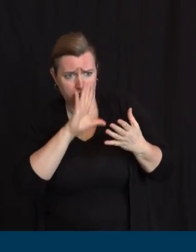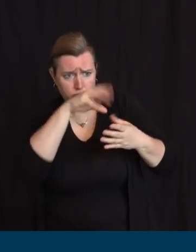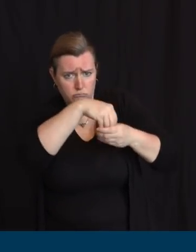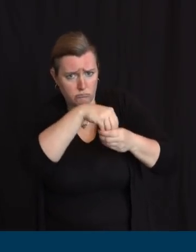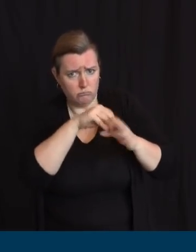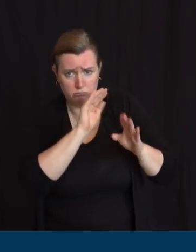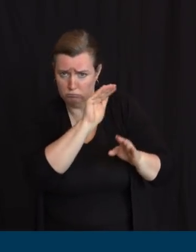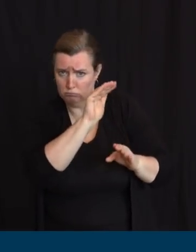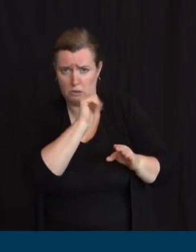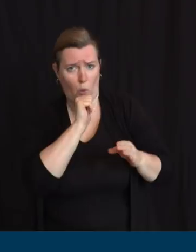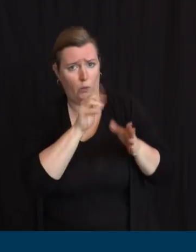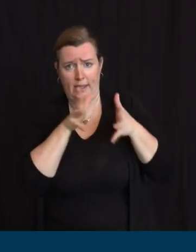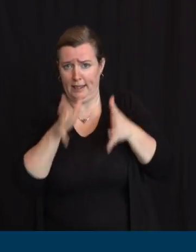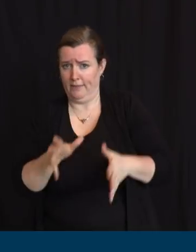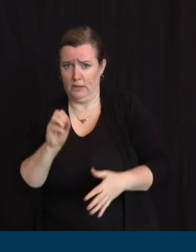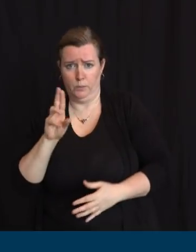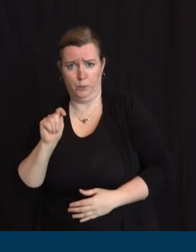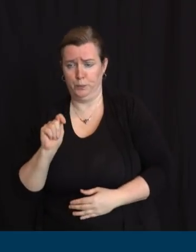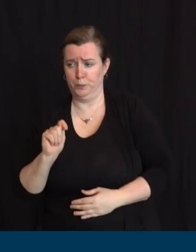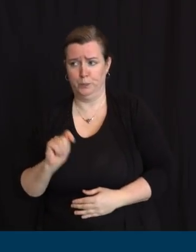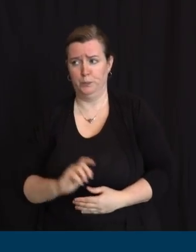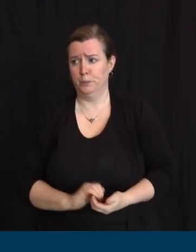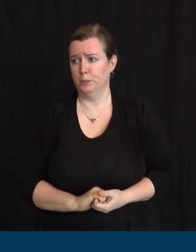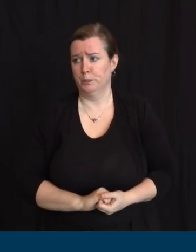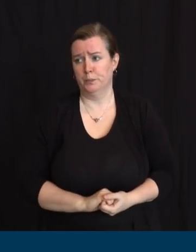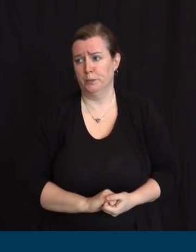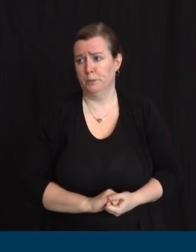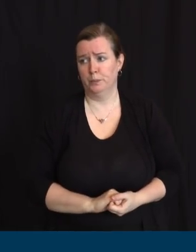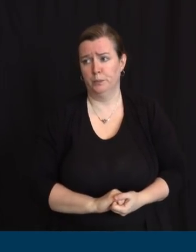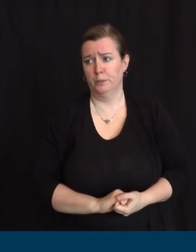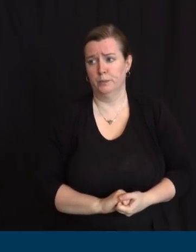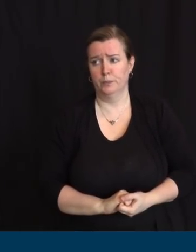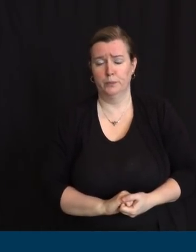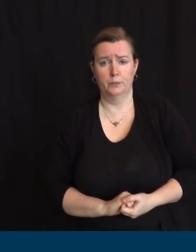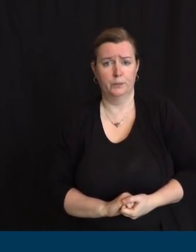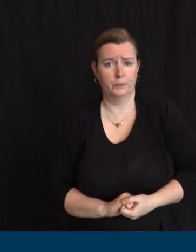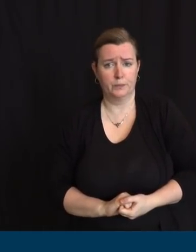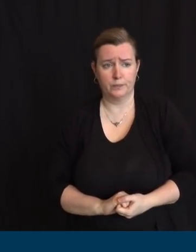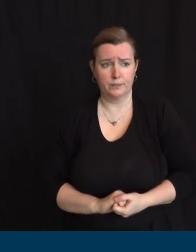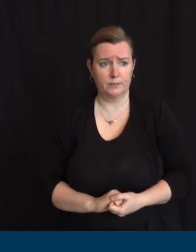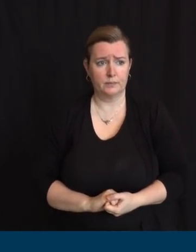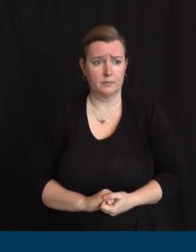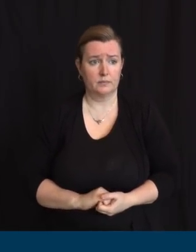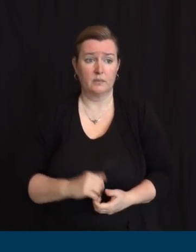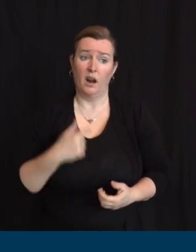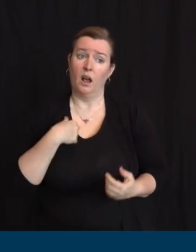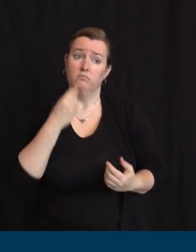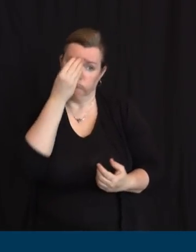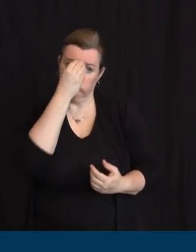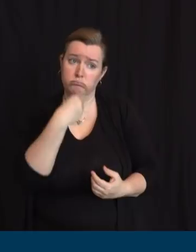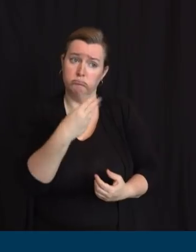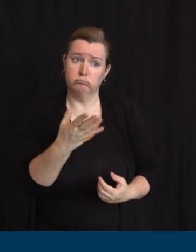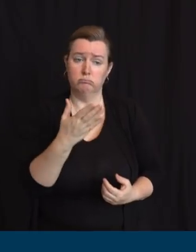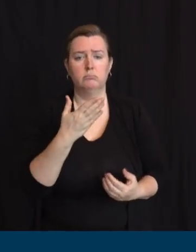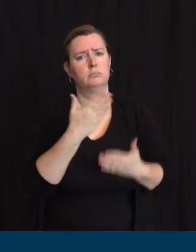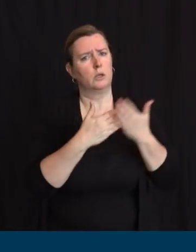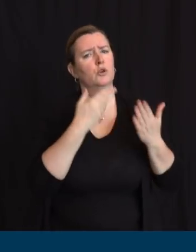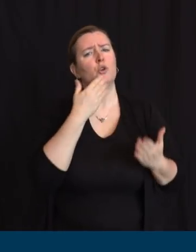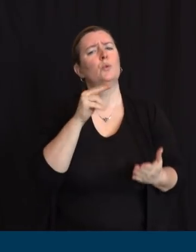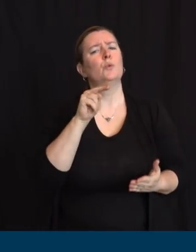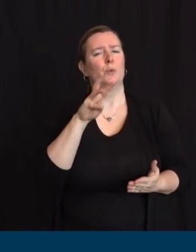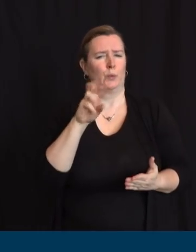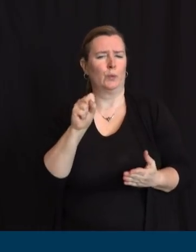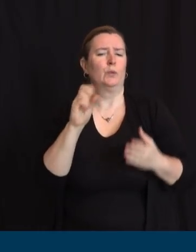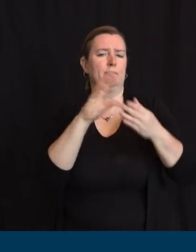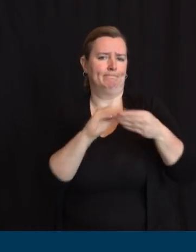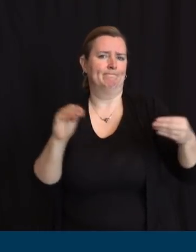over to Judy, as we've been doing over the past week, I'd like to highlight a few of the good news stories of everyday New Jersey in stepping